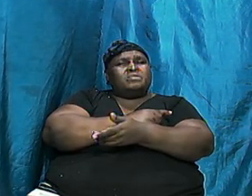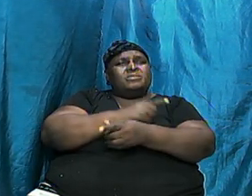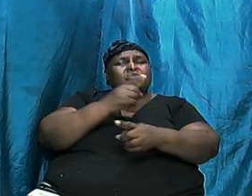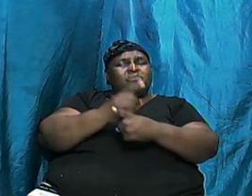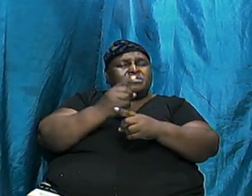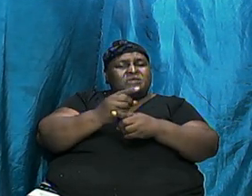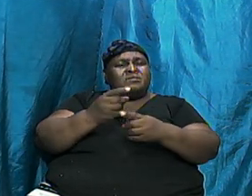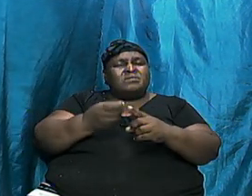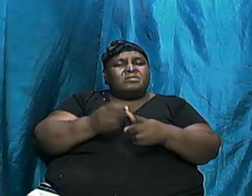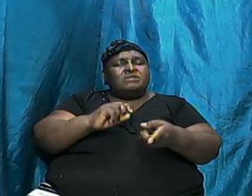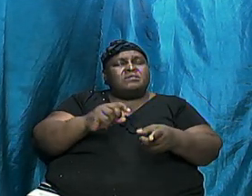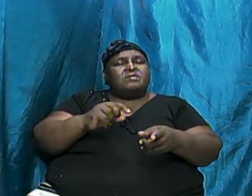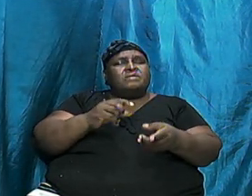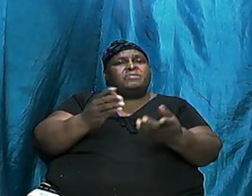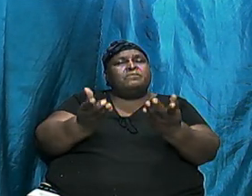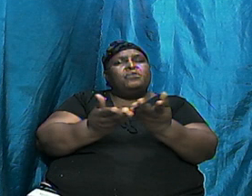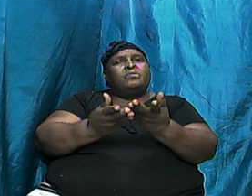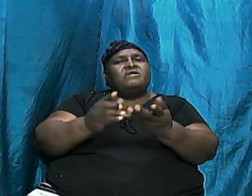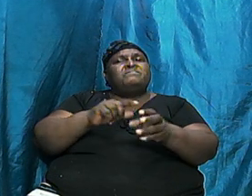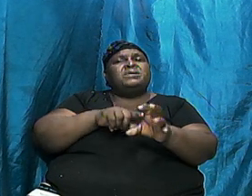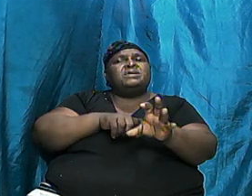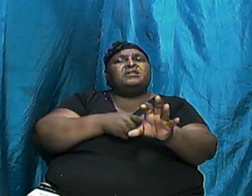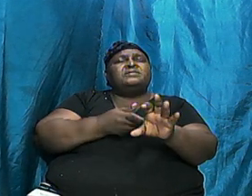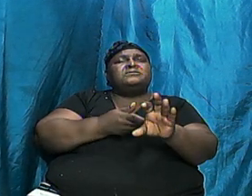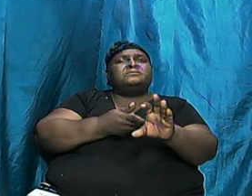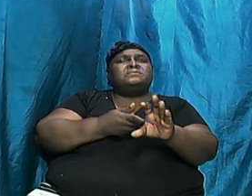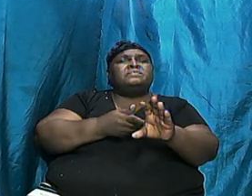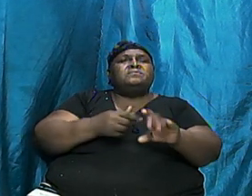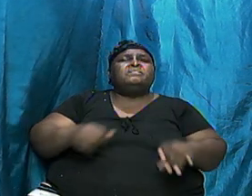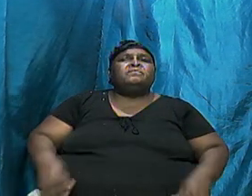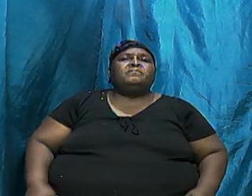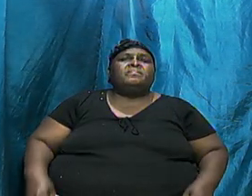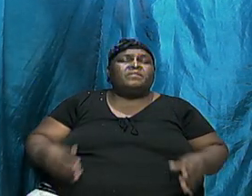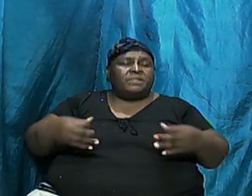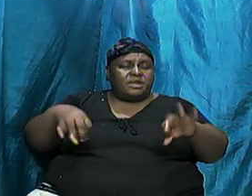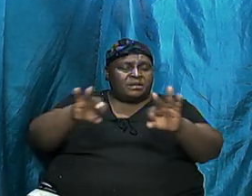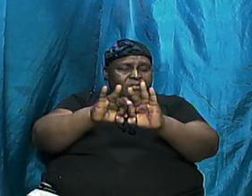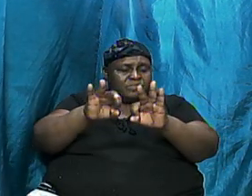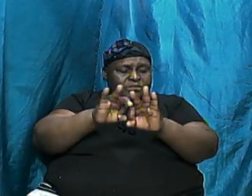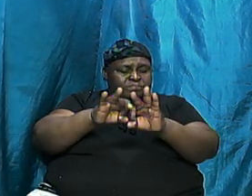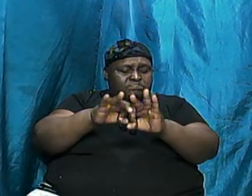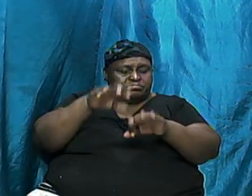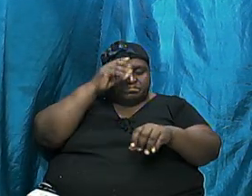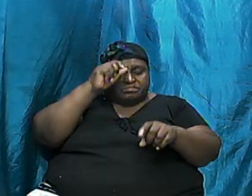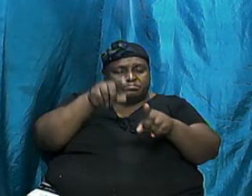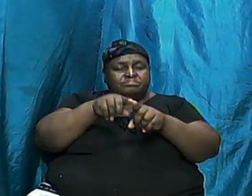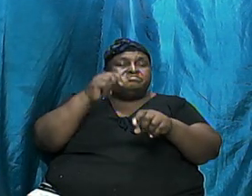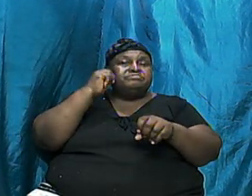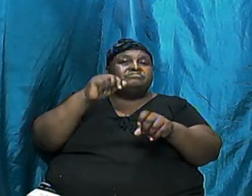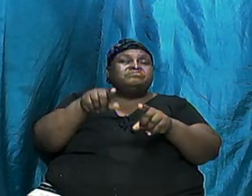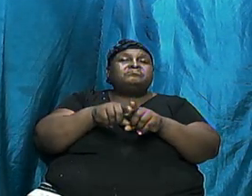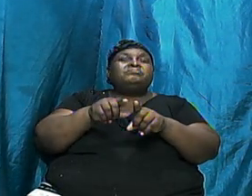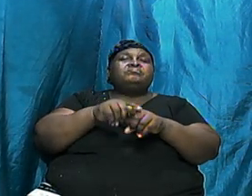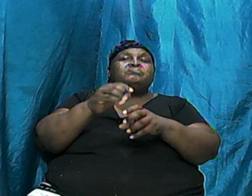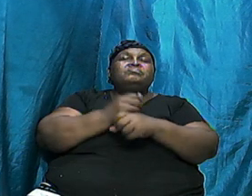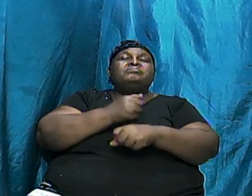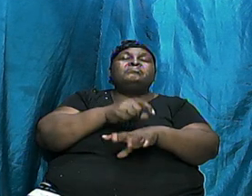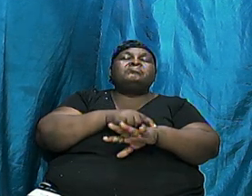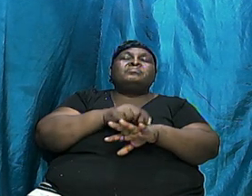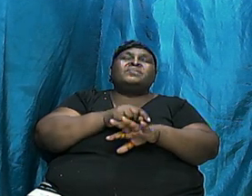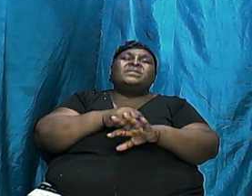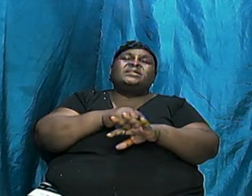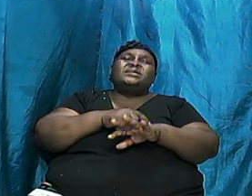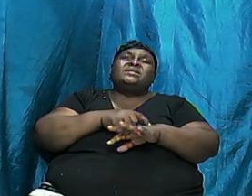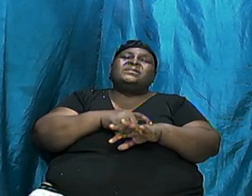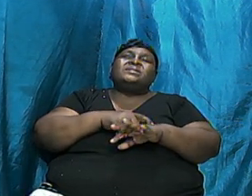of beginnings. And so it is important, brothers and sisters, that we take the time out and